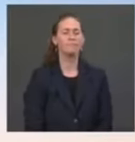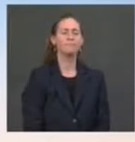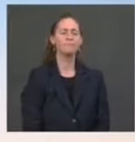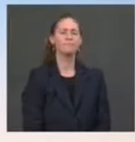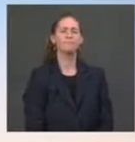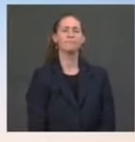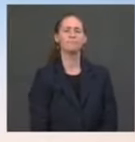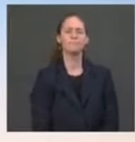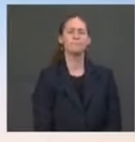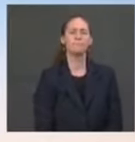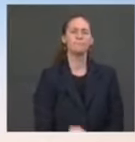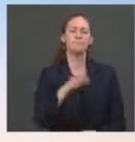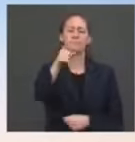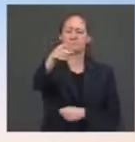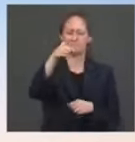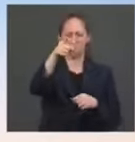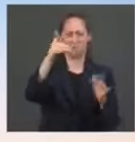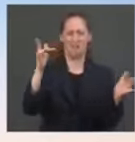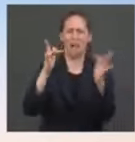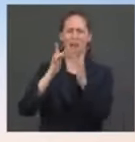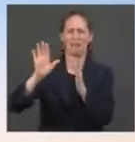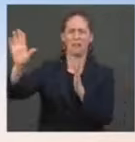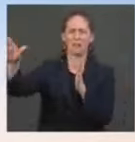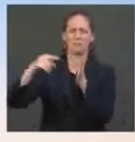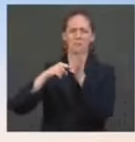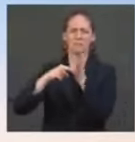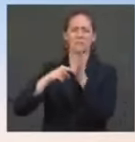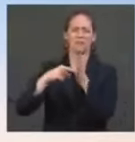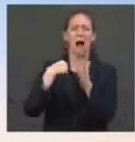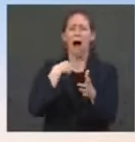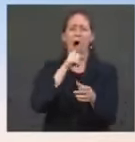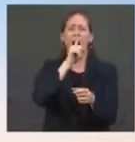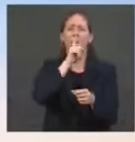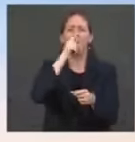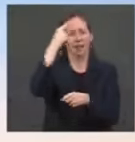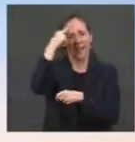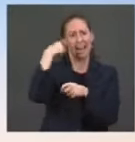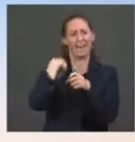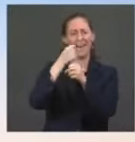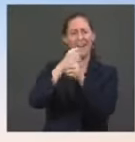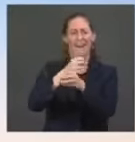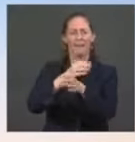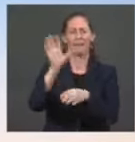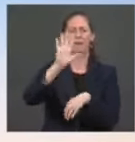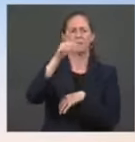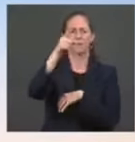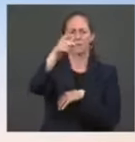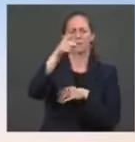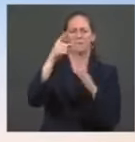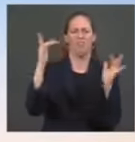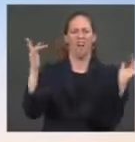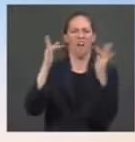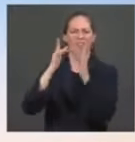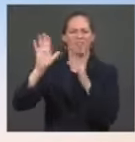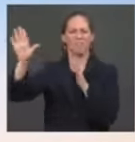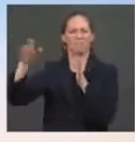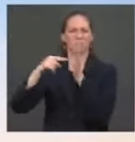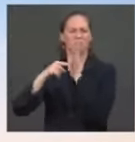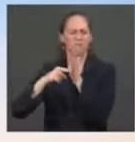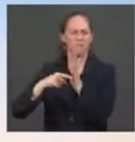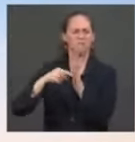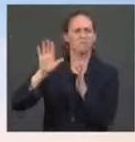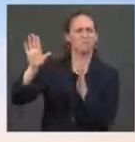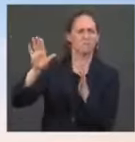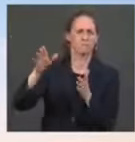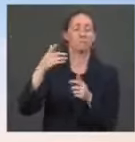to his representatives. There's no reason to yell. I'm certainly not yelling. You should talk to his representatives. That remains his policy. He's been working to run wind that